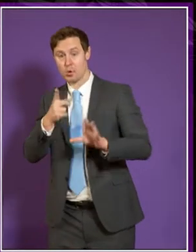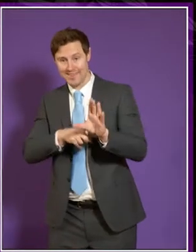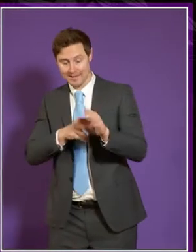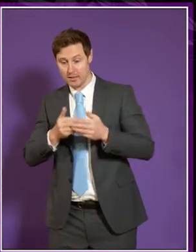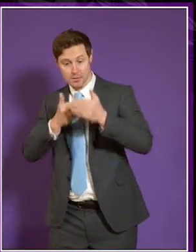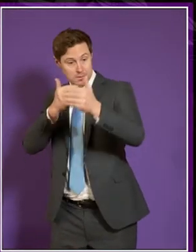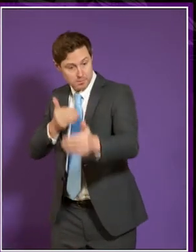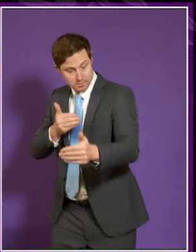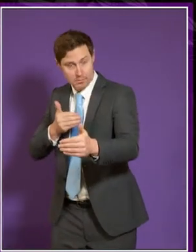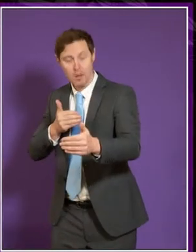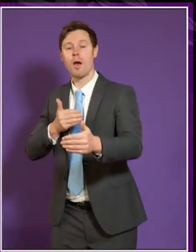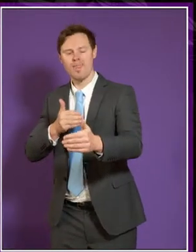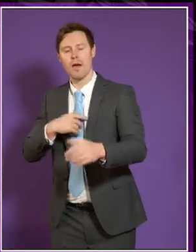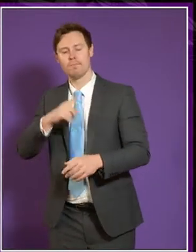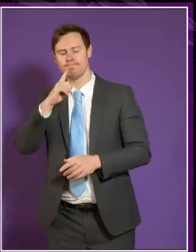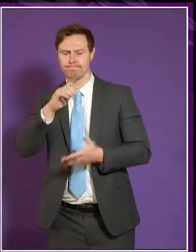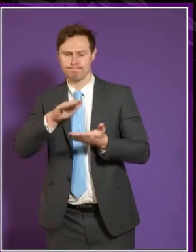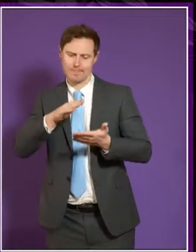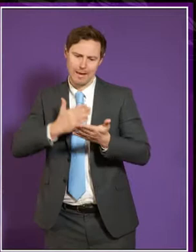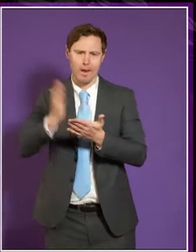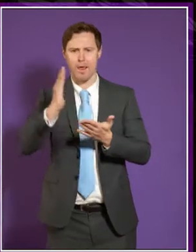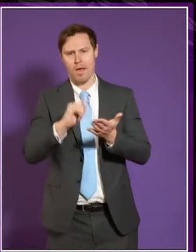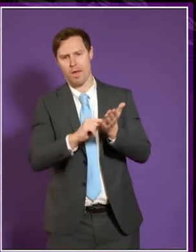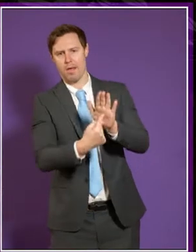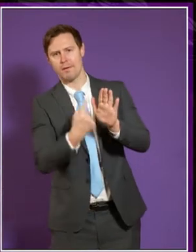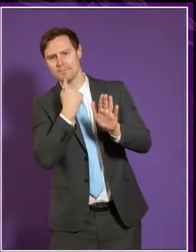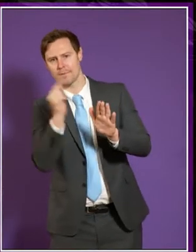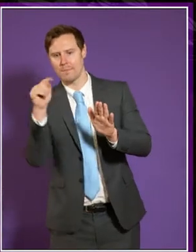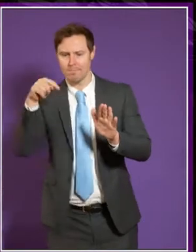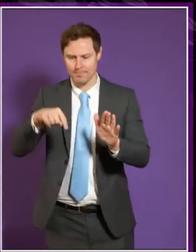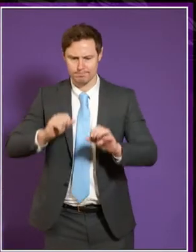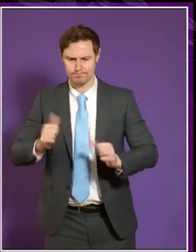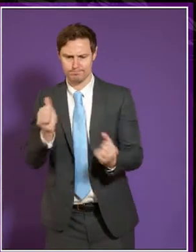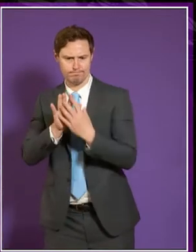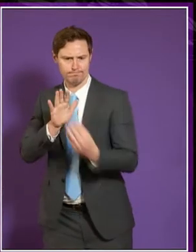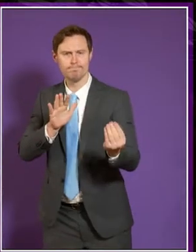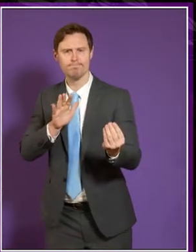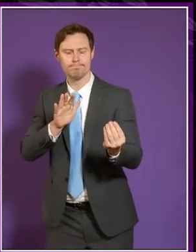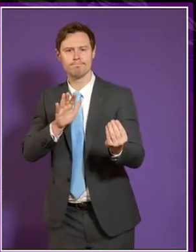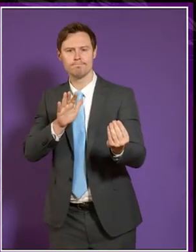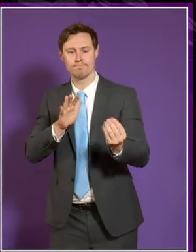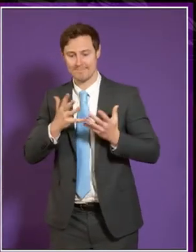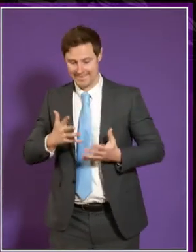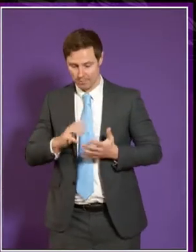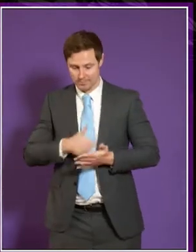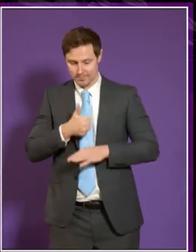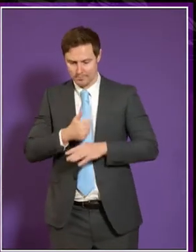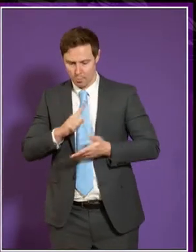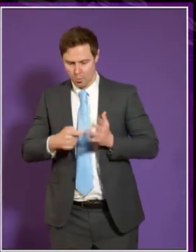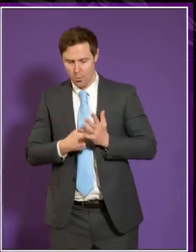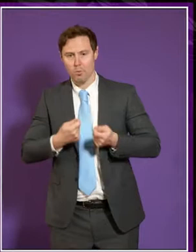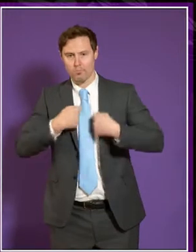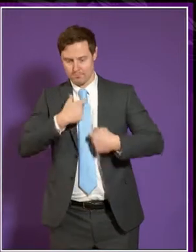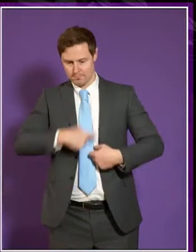me to make any more definitive statement about whether this role works as it's currently constructed or whether it needs to be